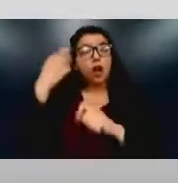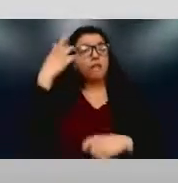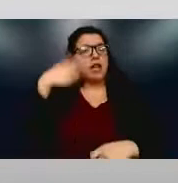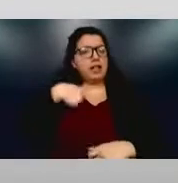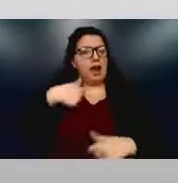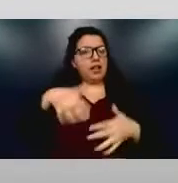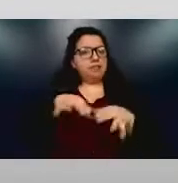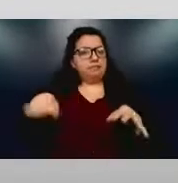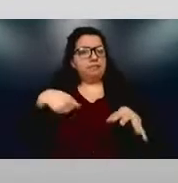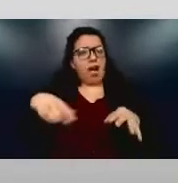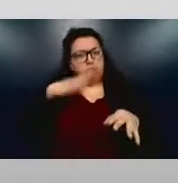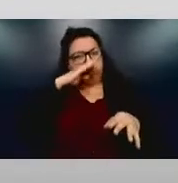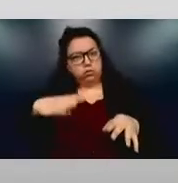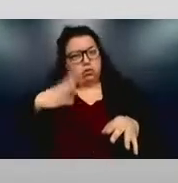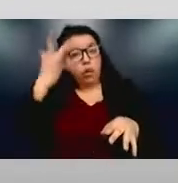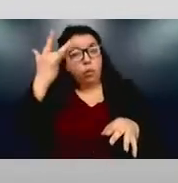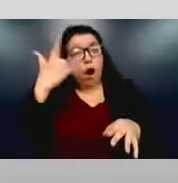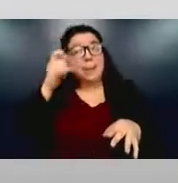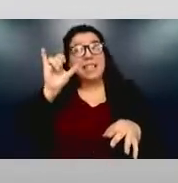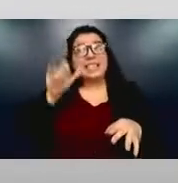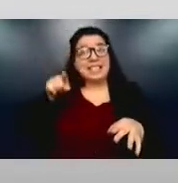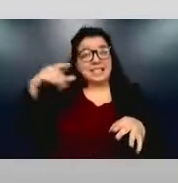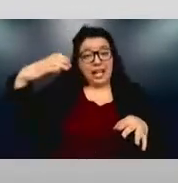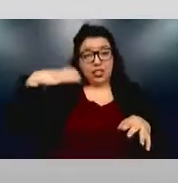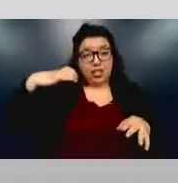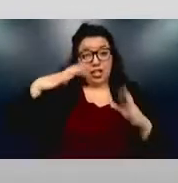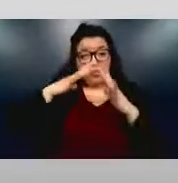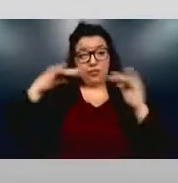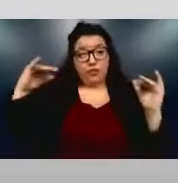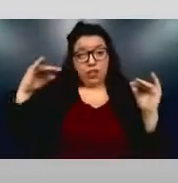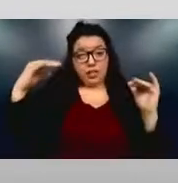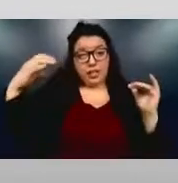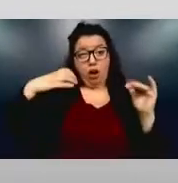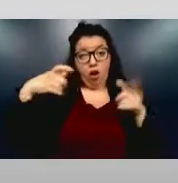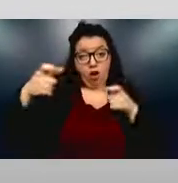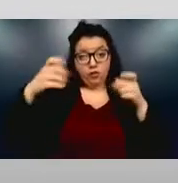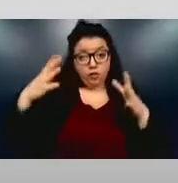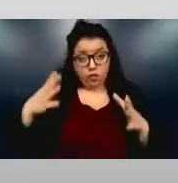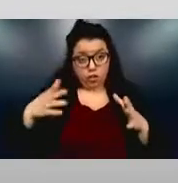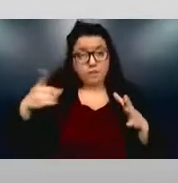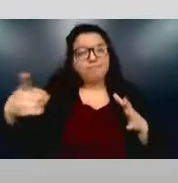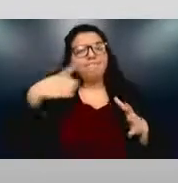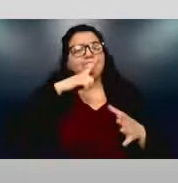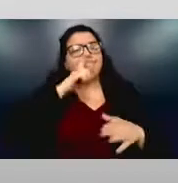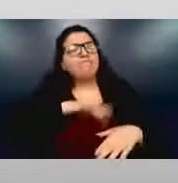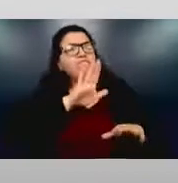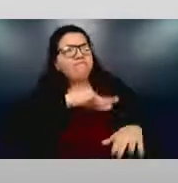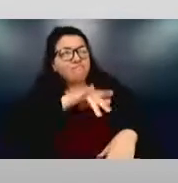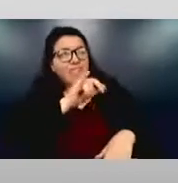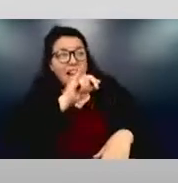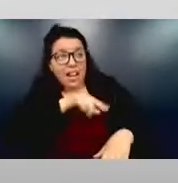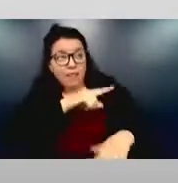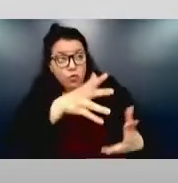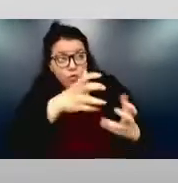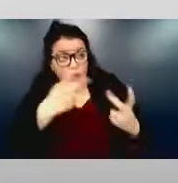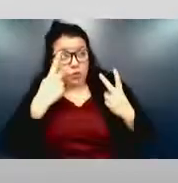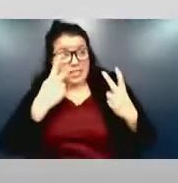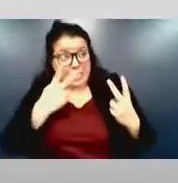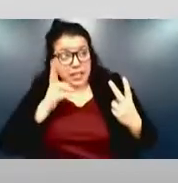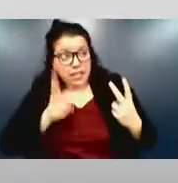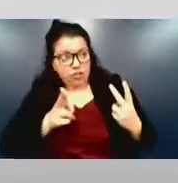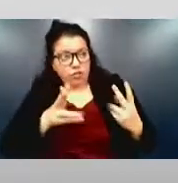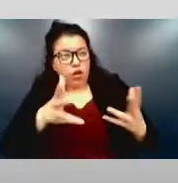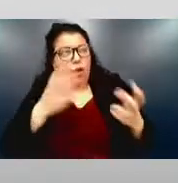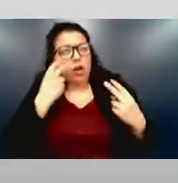because it was that chief diversity officer that told me, if you want to see history, if you want to look through history to see how